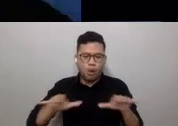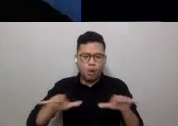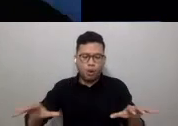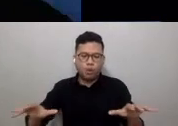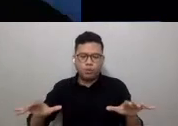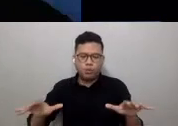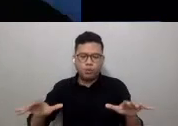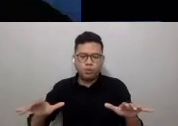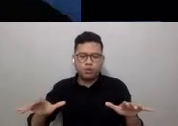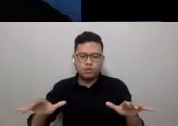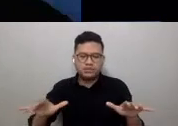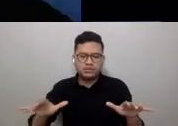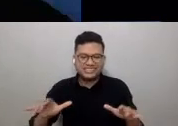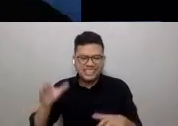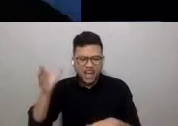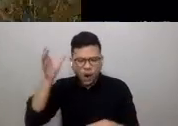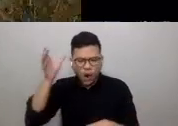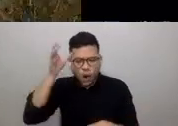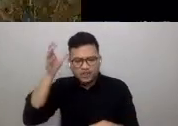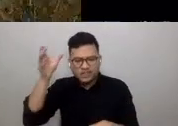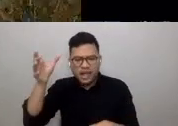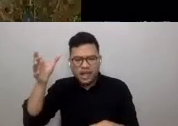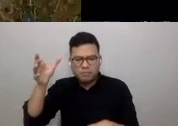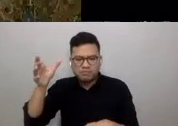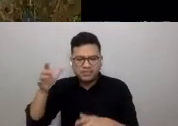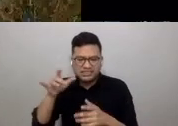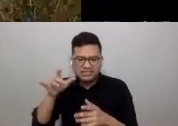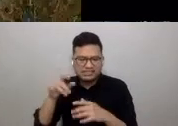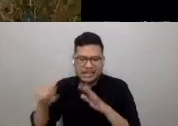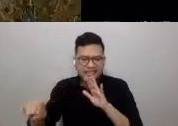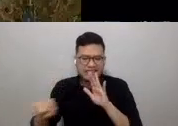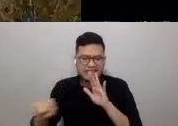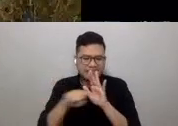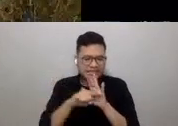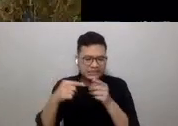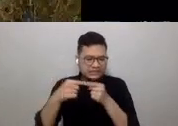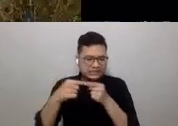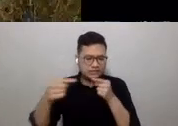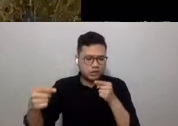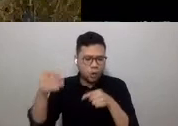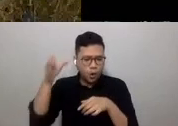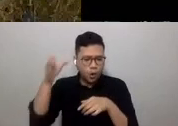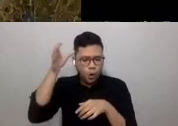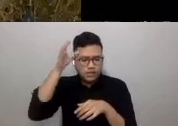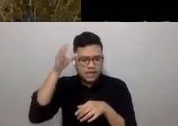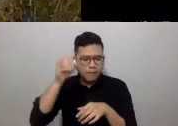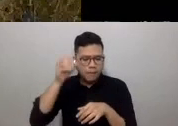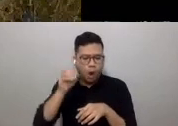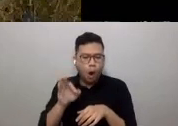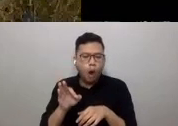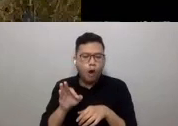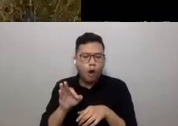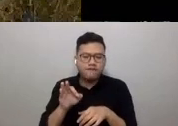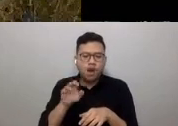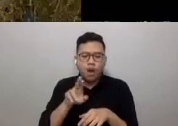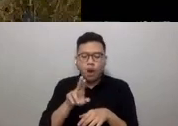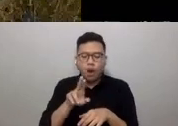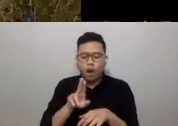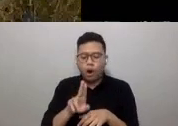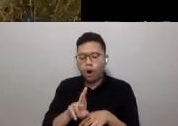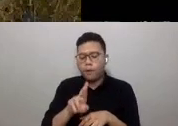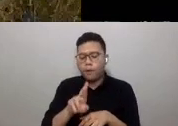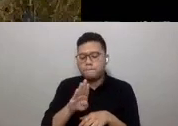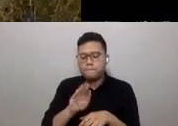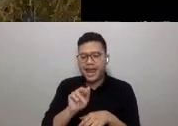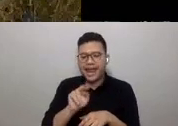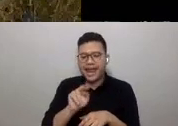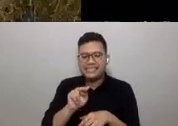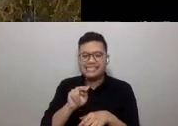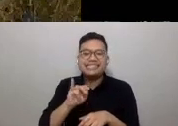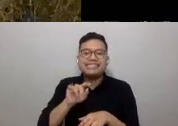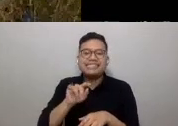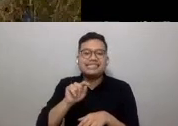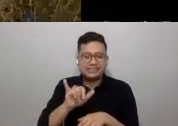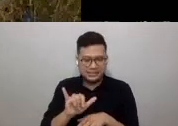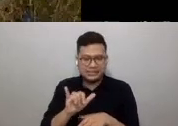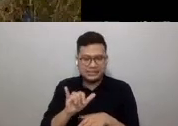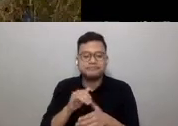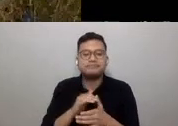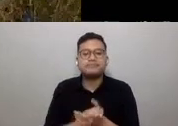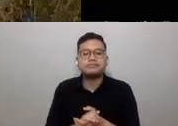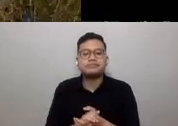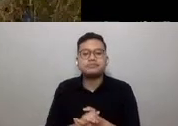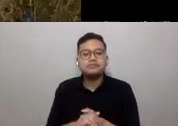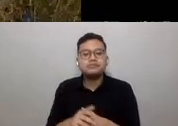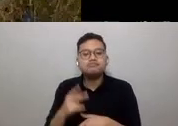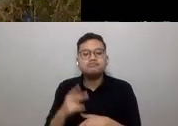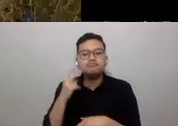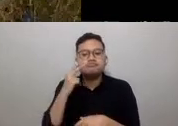concept of urbanity. As the 19th century saw engineered channels of void spaces cut